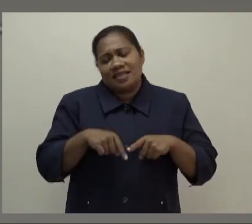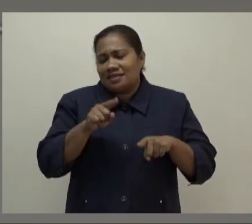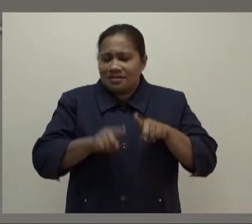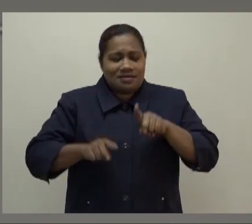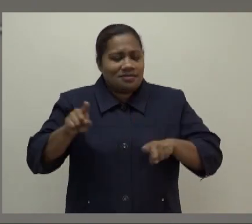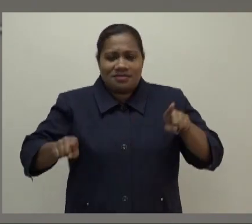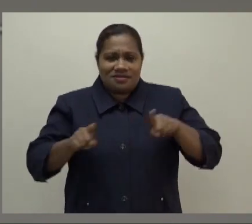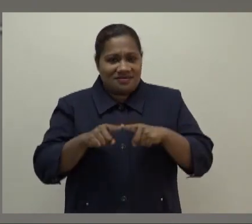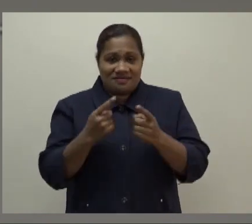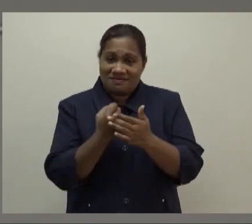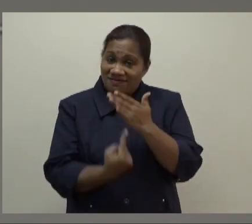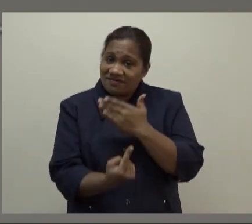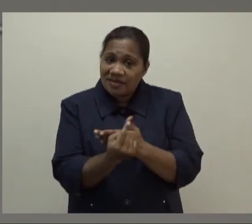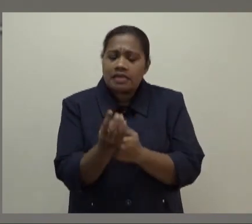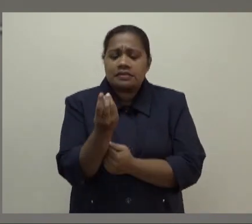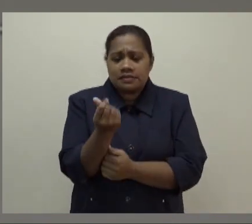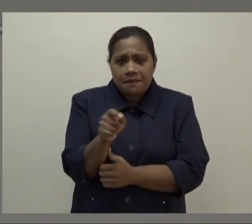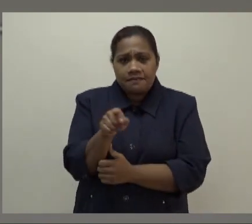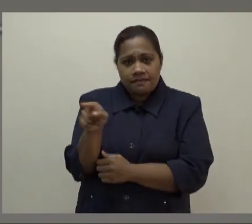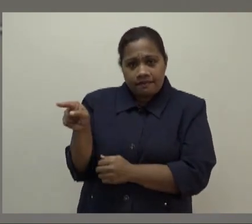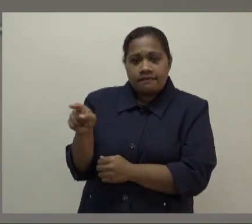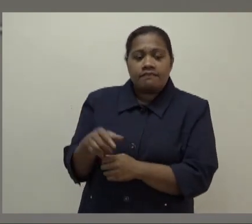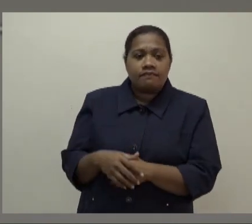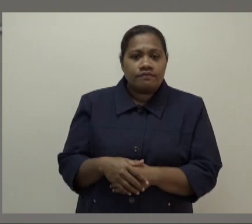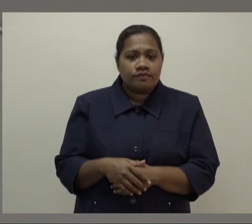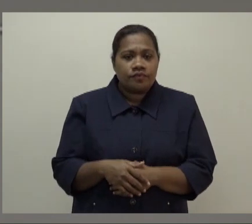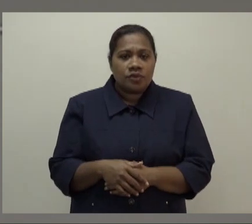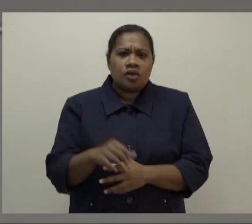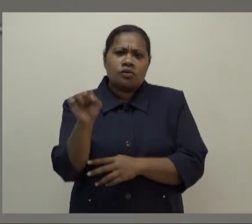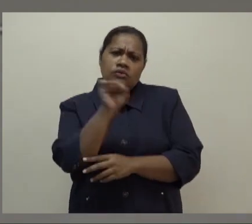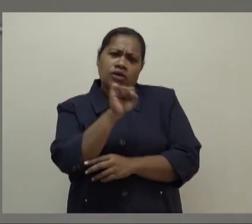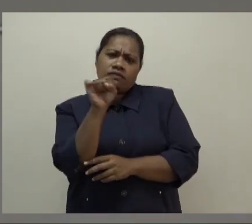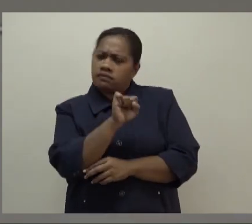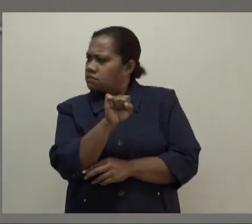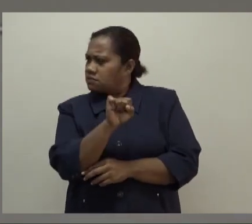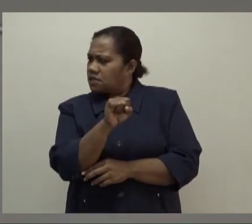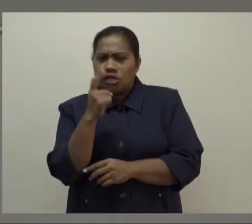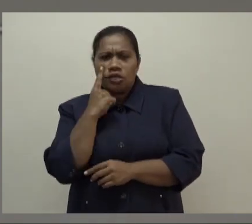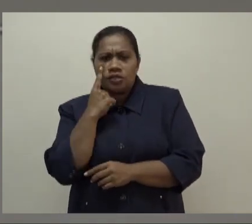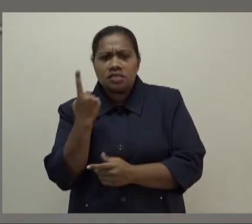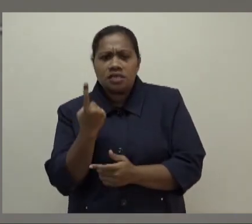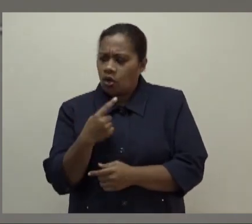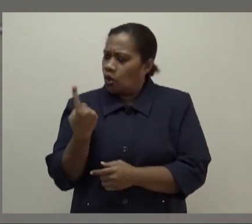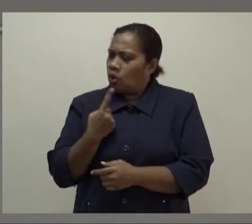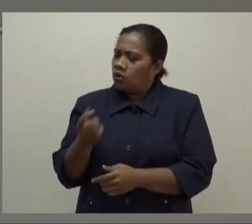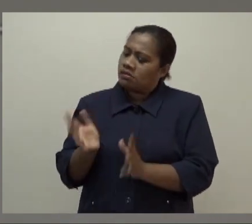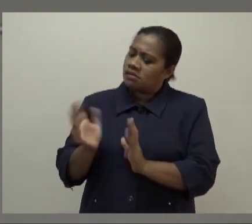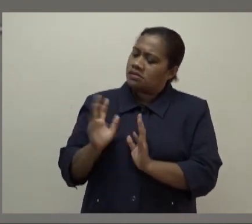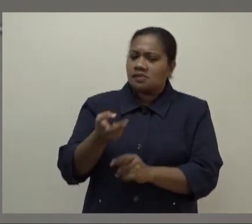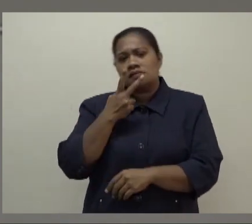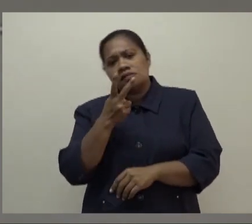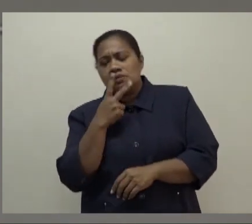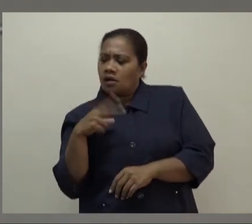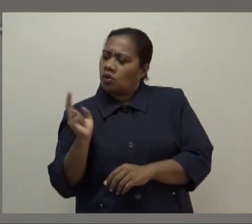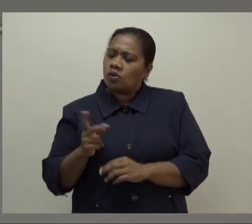happens and some of them obviously you just have to drive by and you'll see who's going on a stroll and a tunnel session with a cigarette and them on.